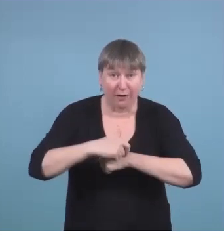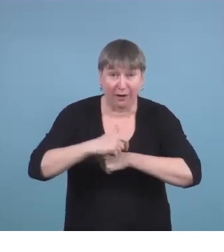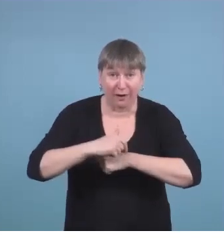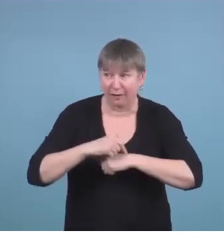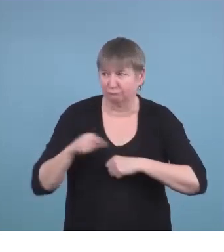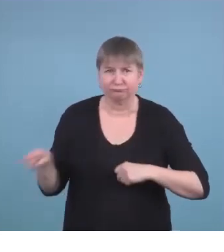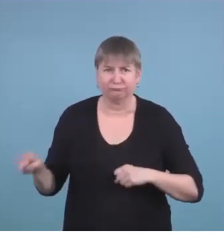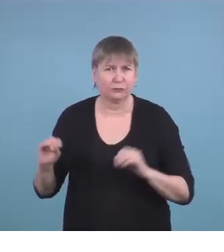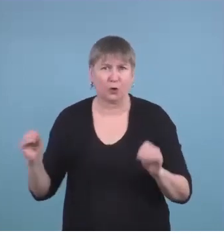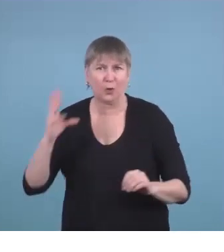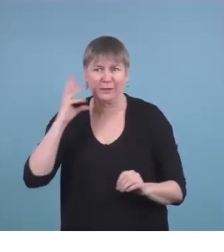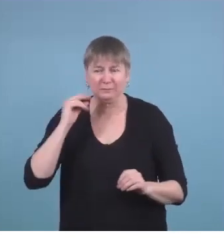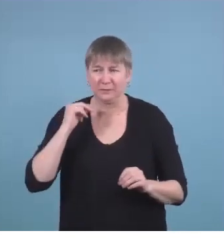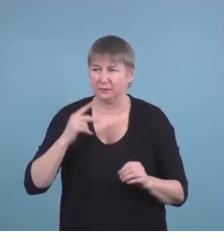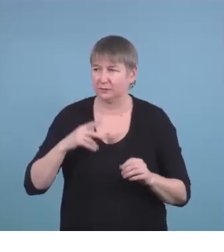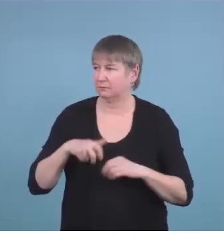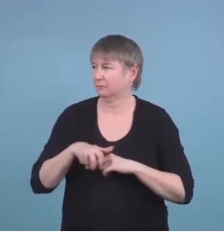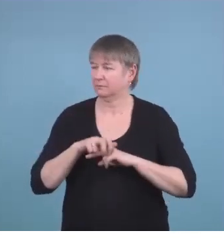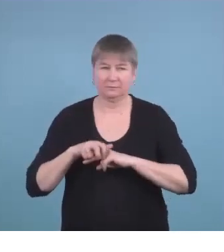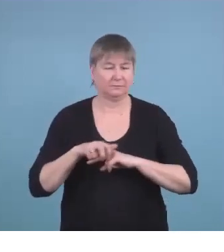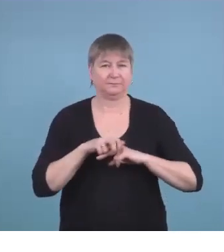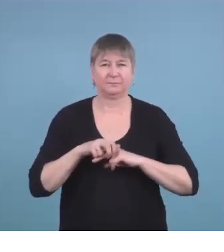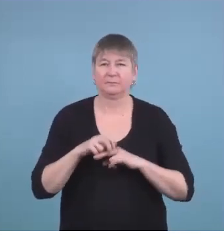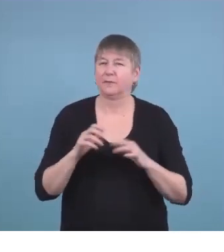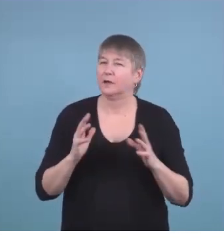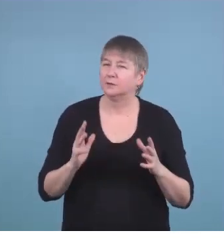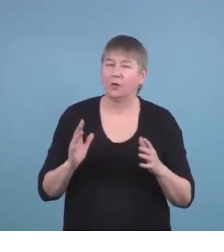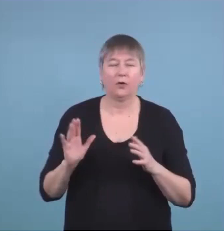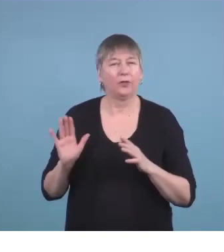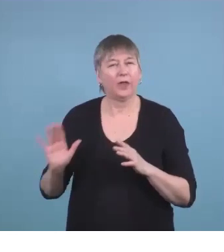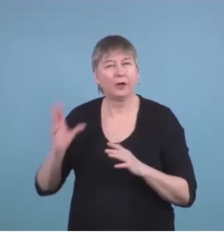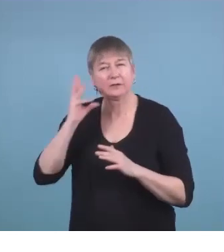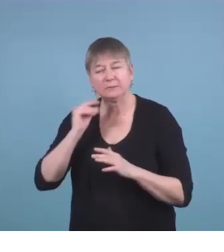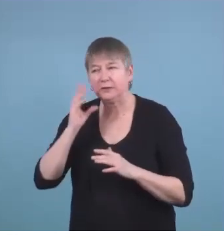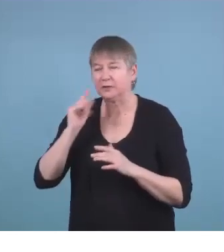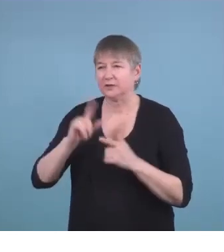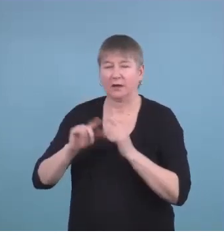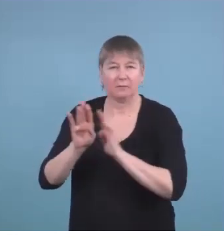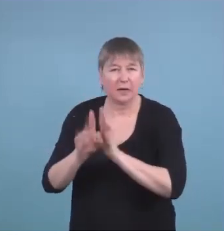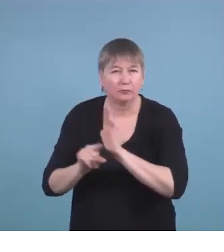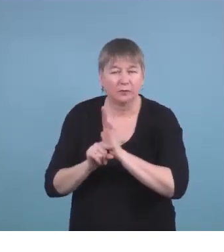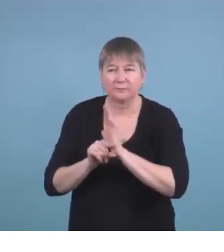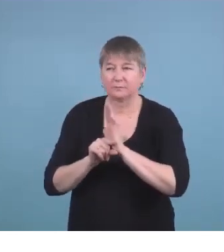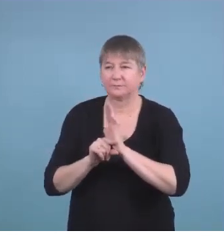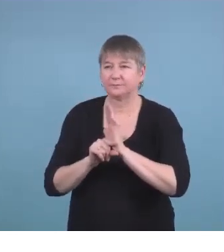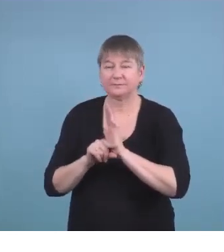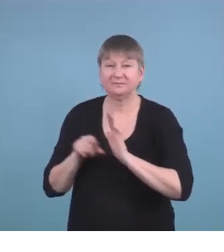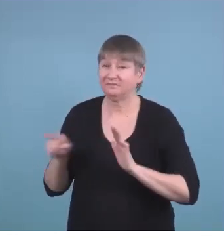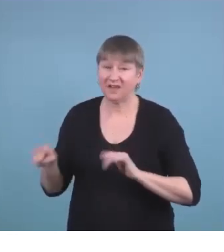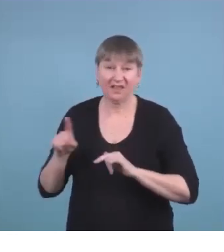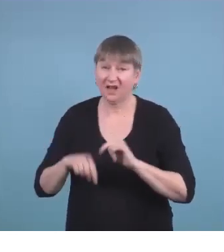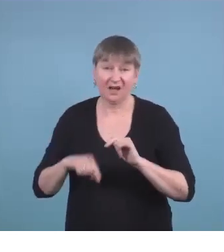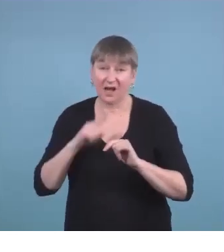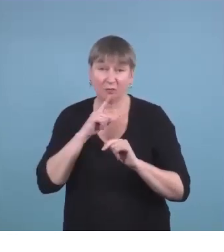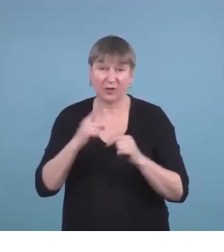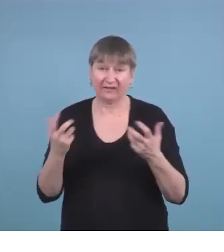that and all of those kind of variety and not being able to truthfully fit into a class